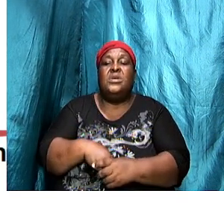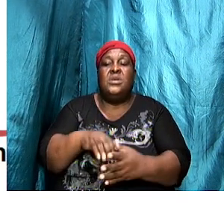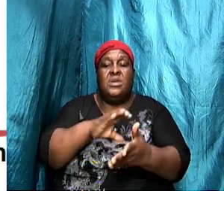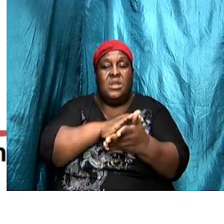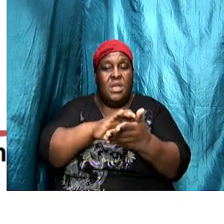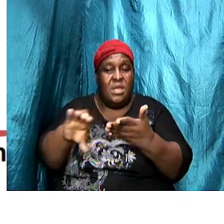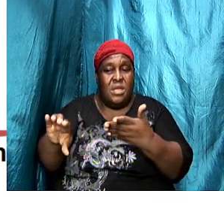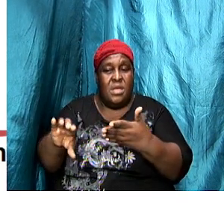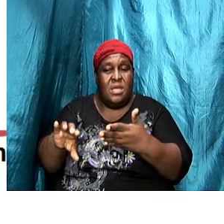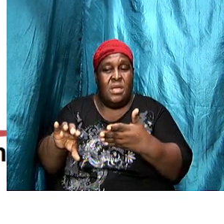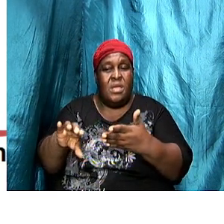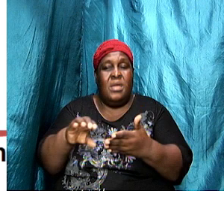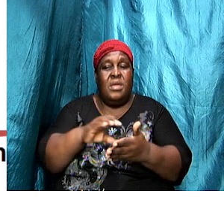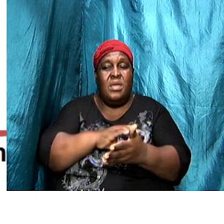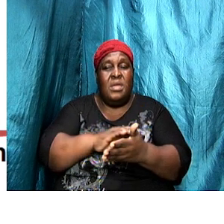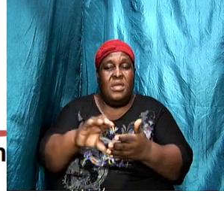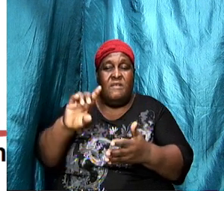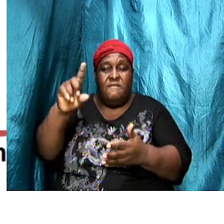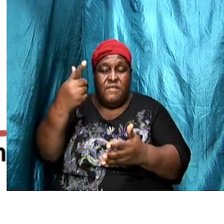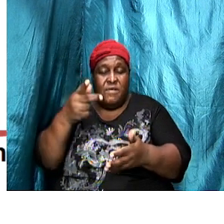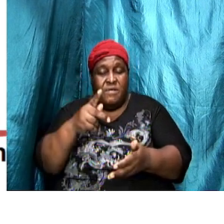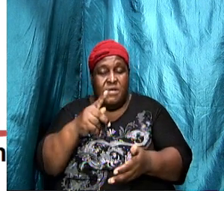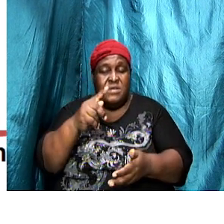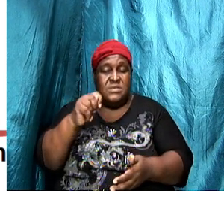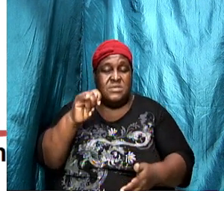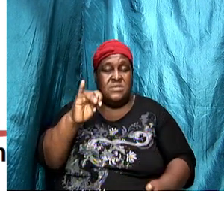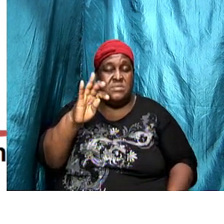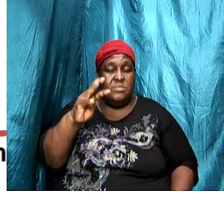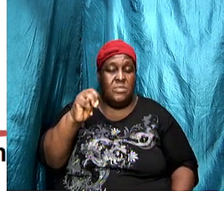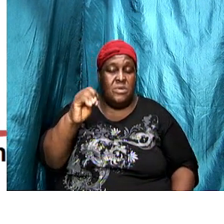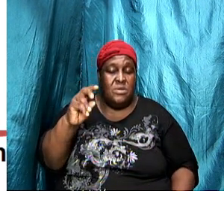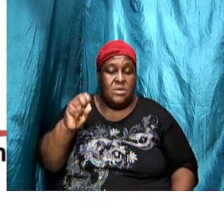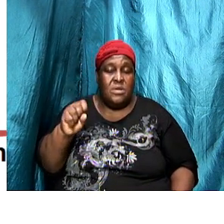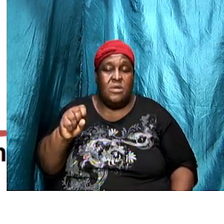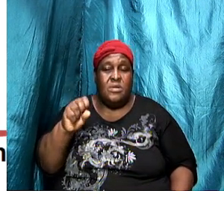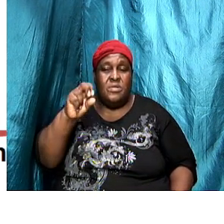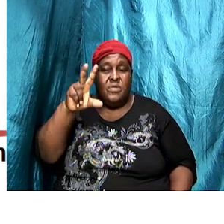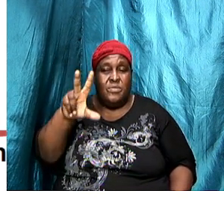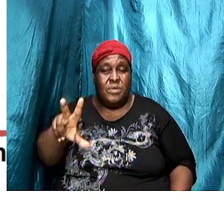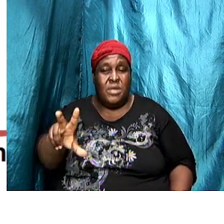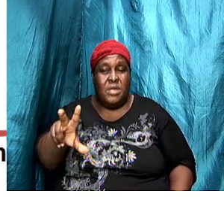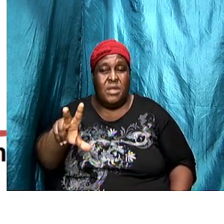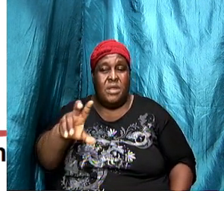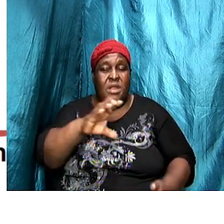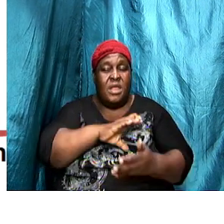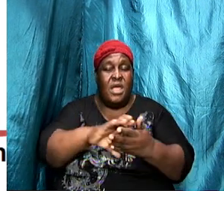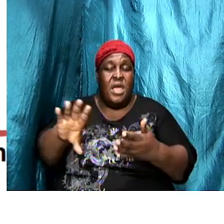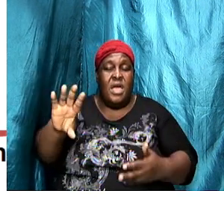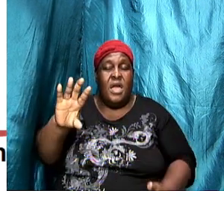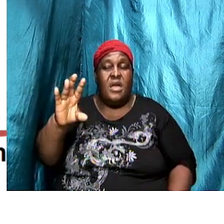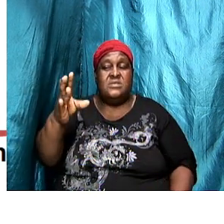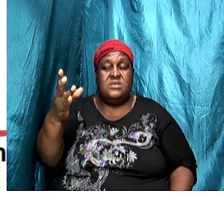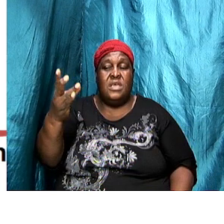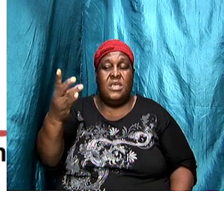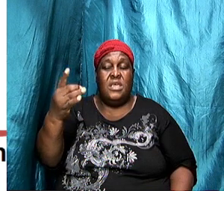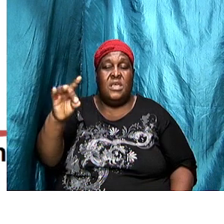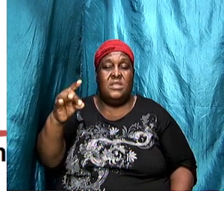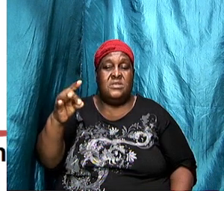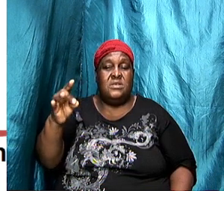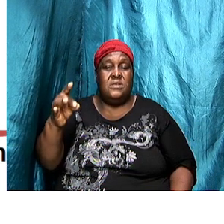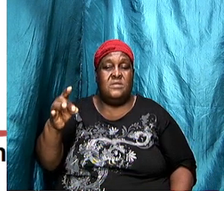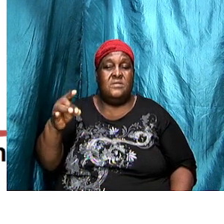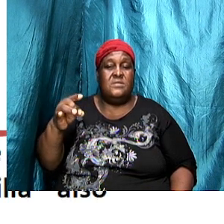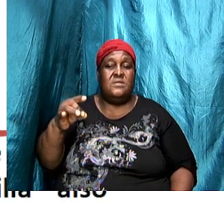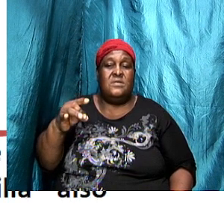chapter not Acts but in 1st Timothy chapter 1 and verse 3 and in Acts chapter 18 24 to 28 we